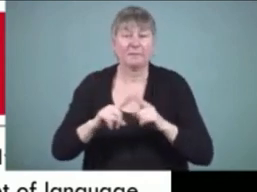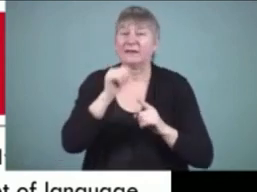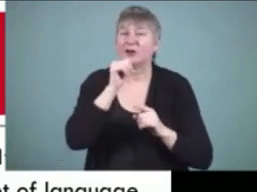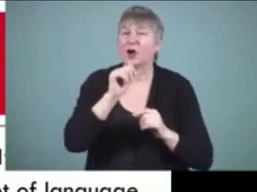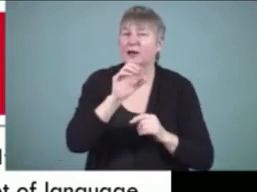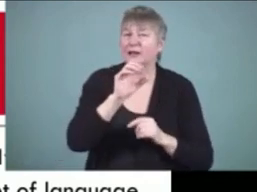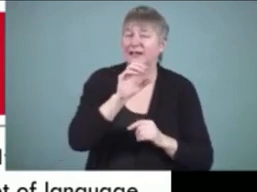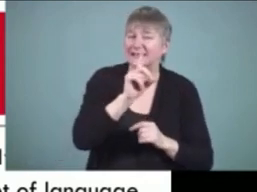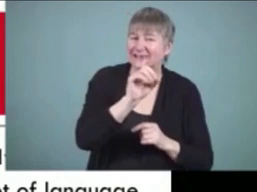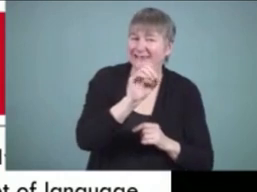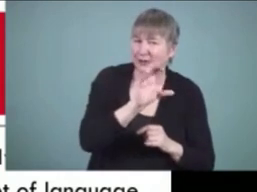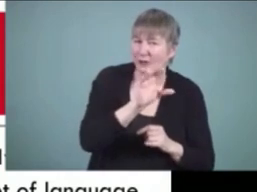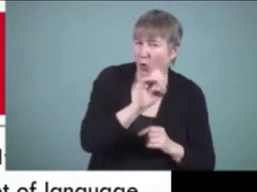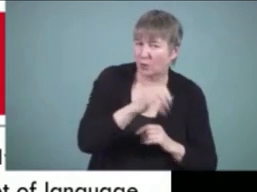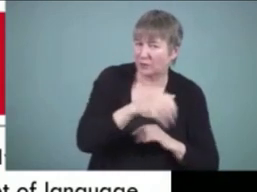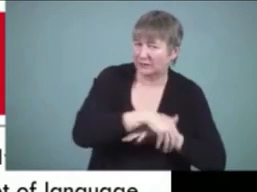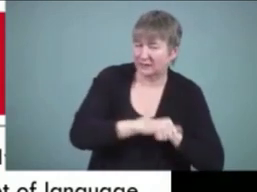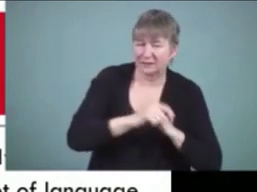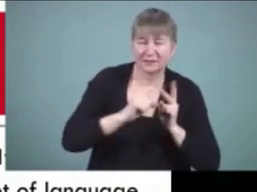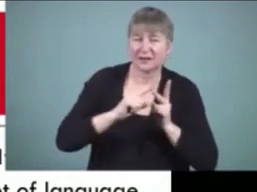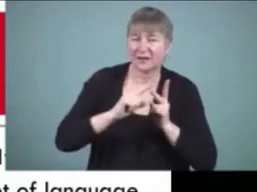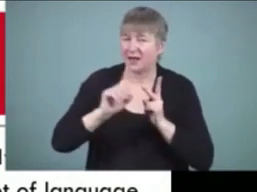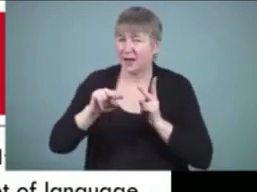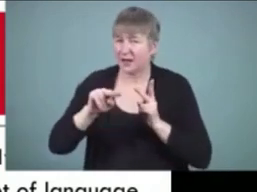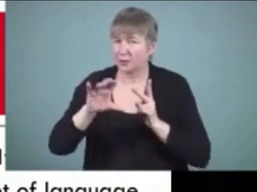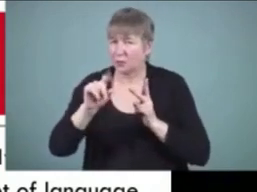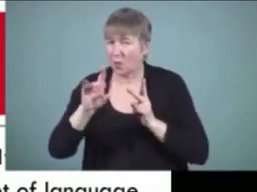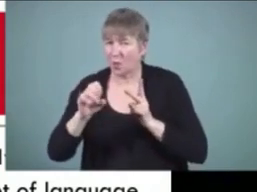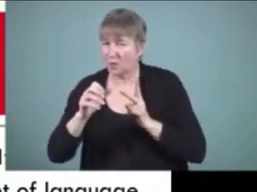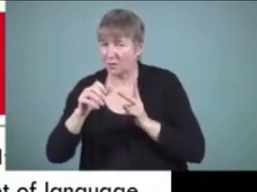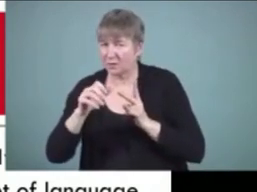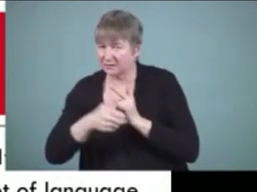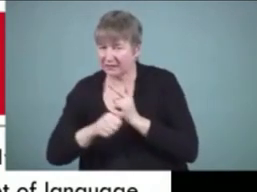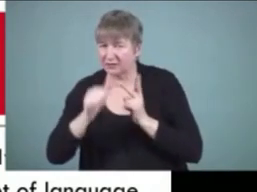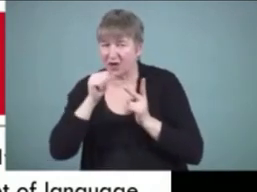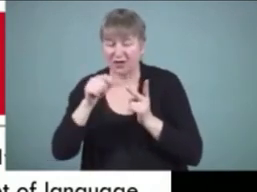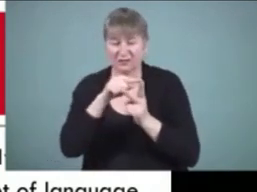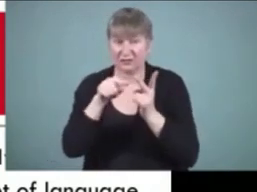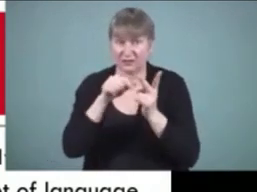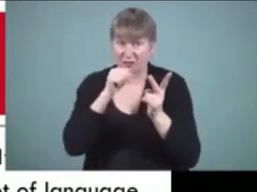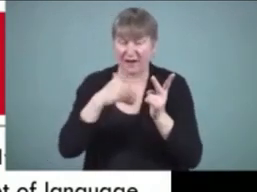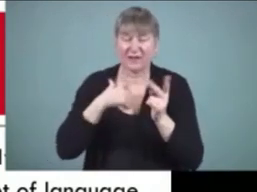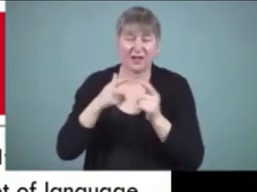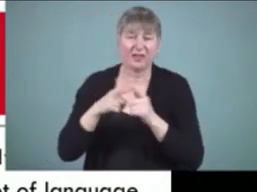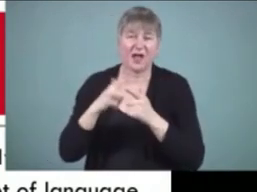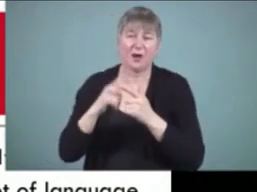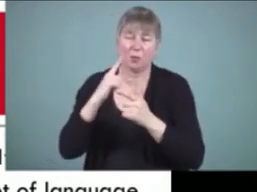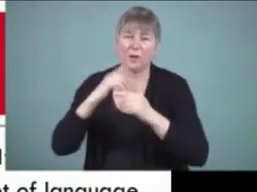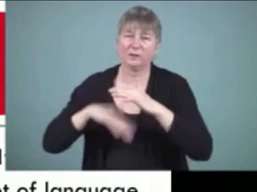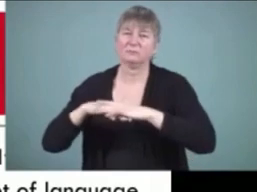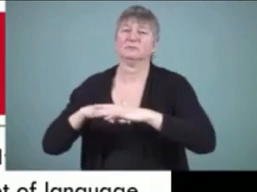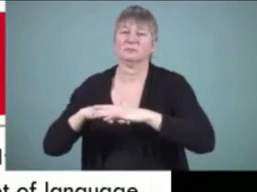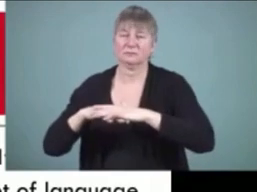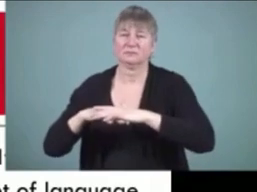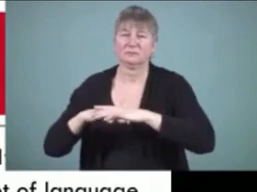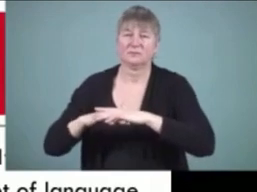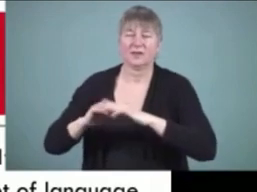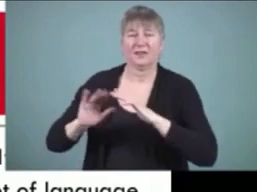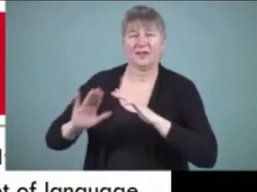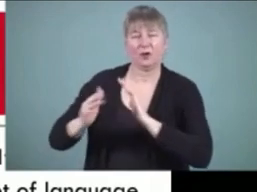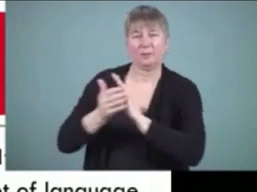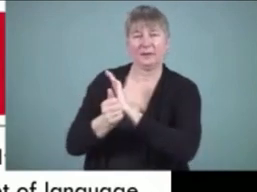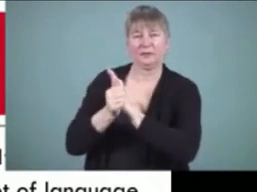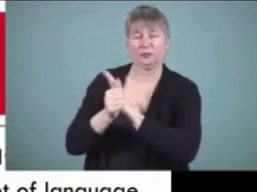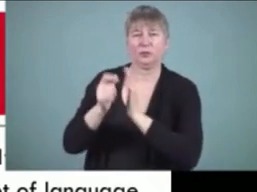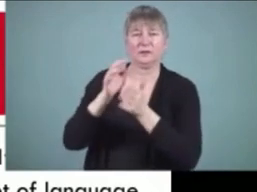encode um by relying on some phonological awareness skills they're they're going to be pretty limited in their ability to